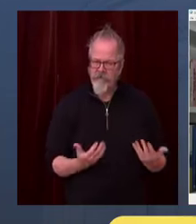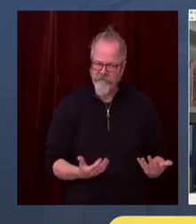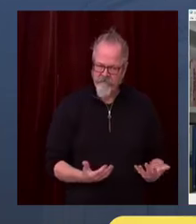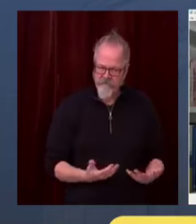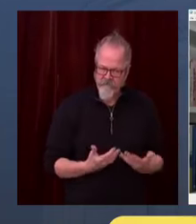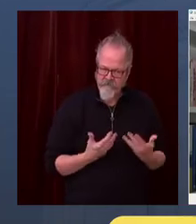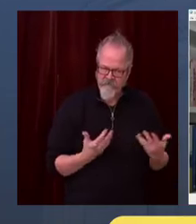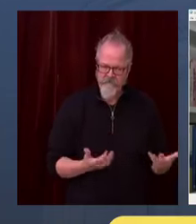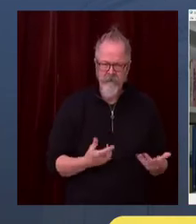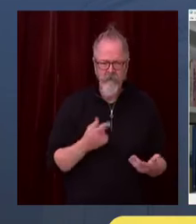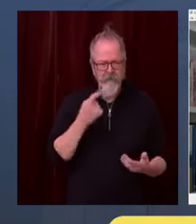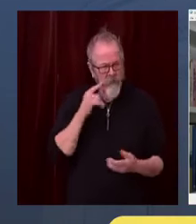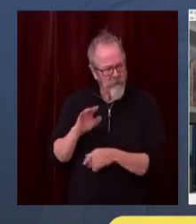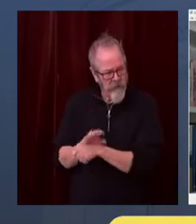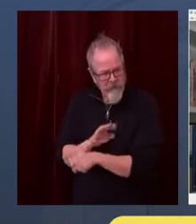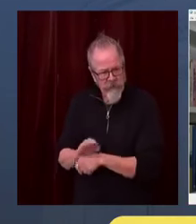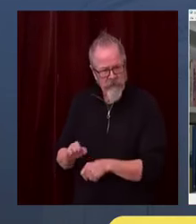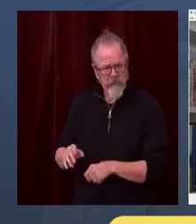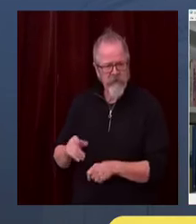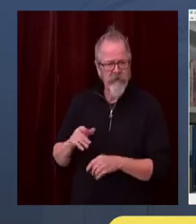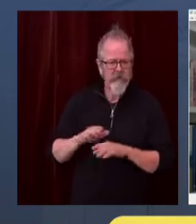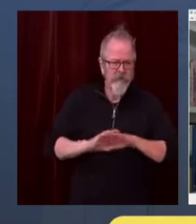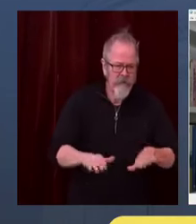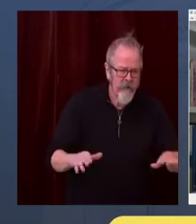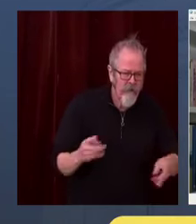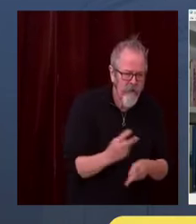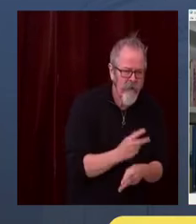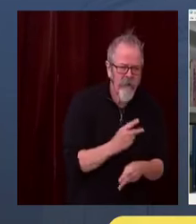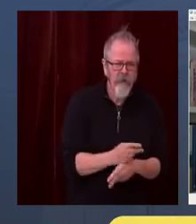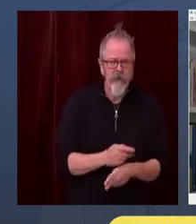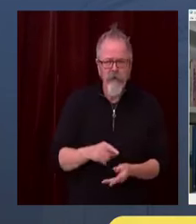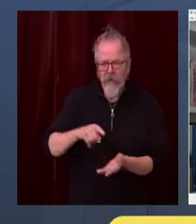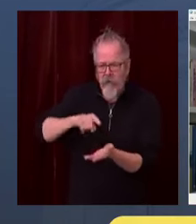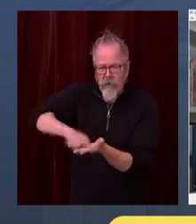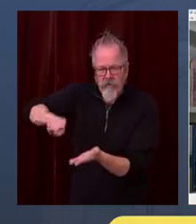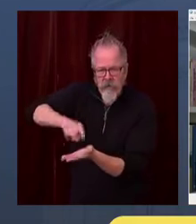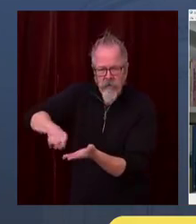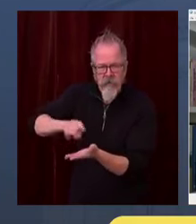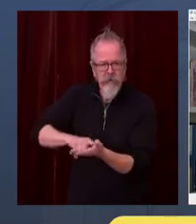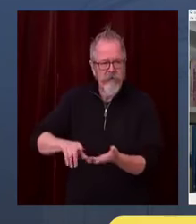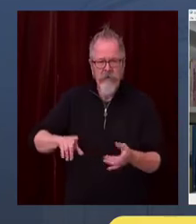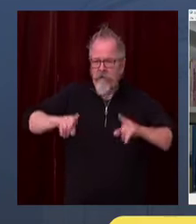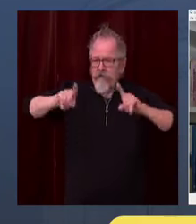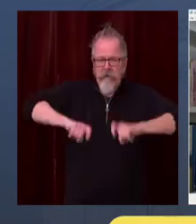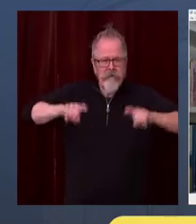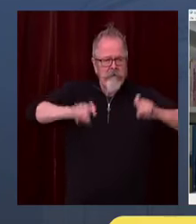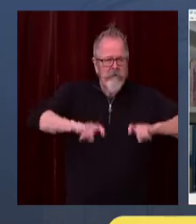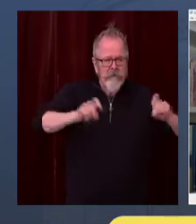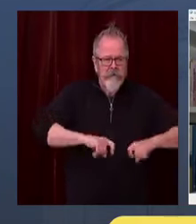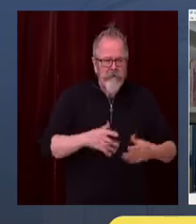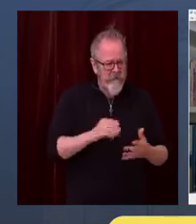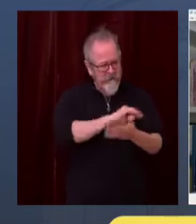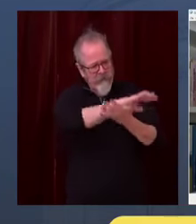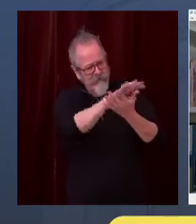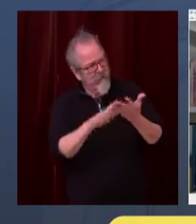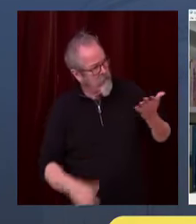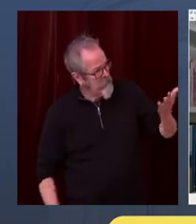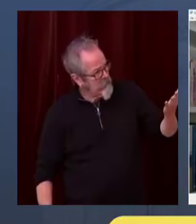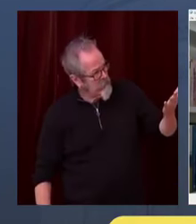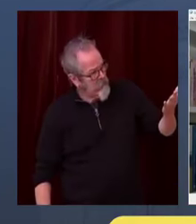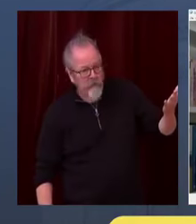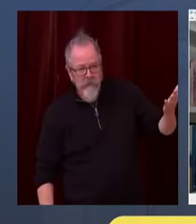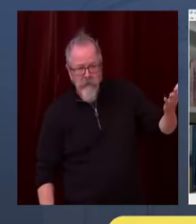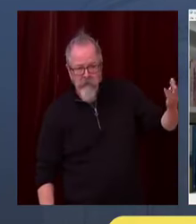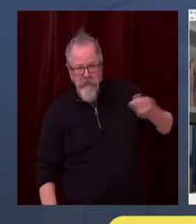This pandemic will not last forever. And there is good news on the horizon with vaccines. And